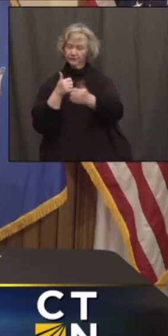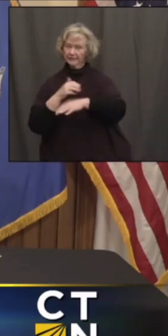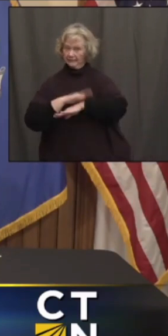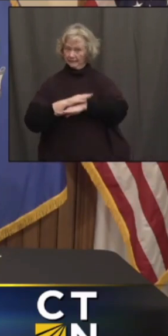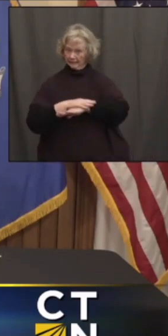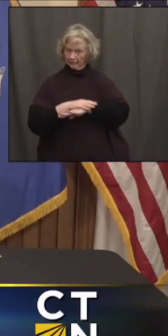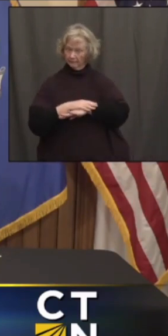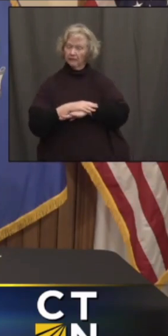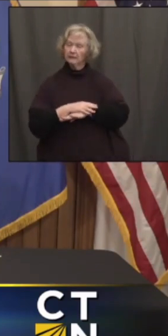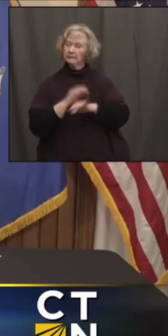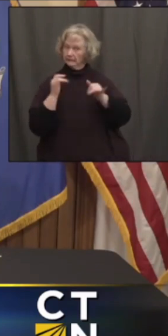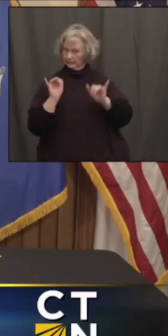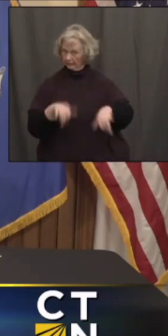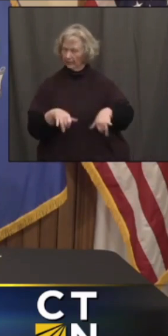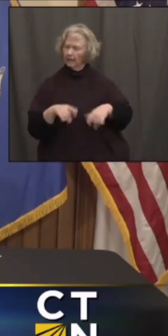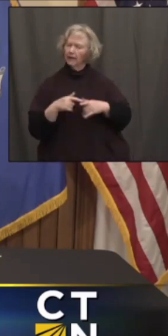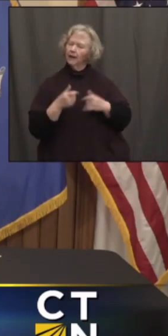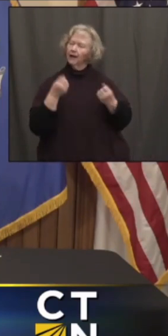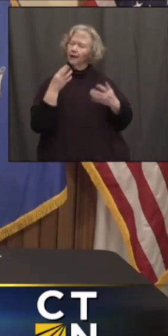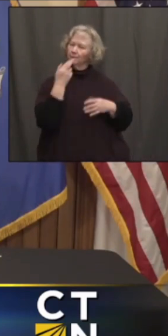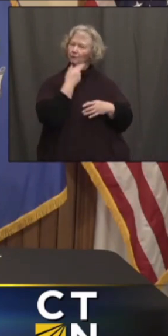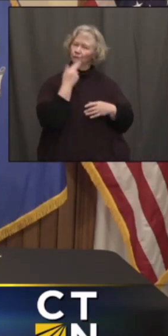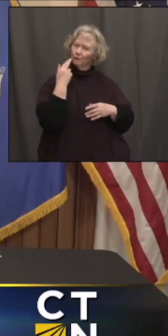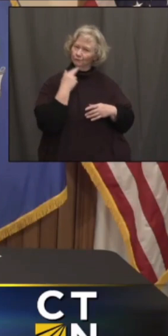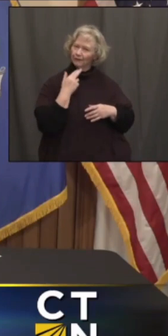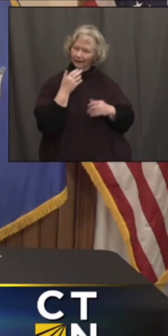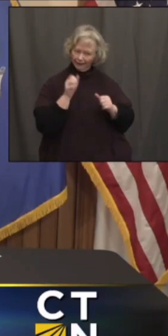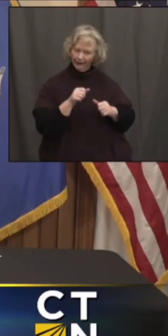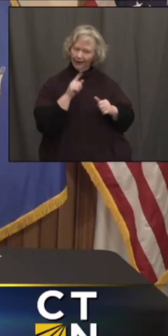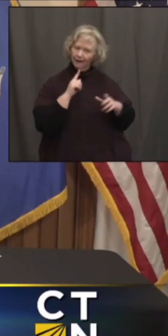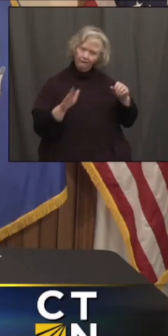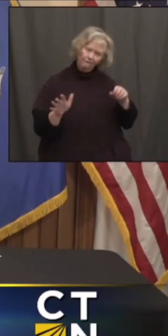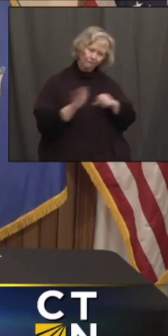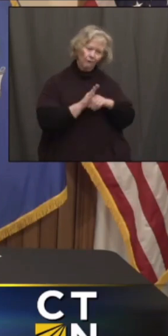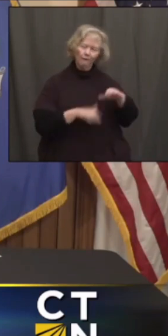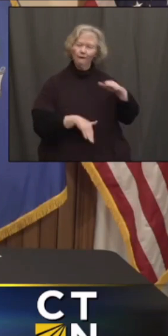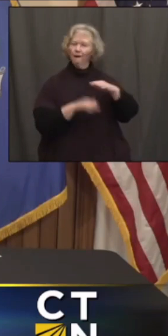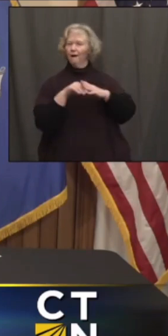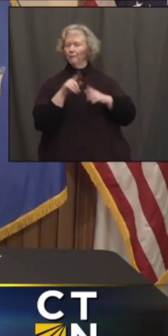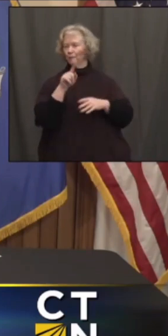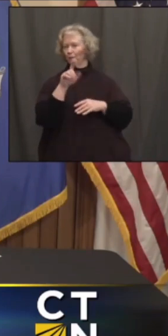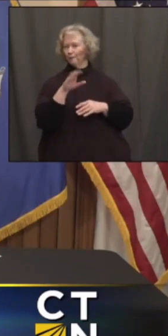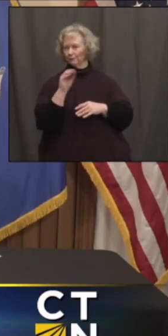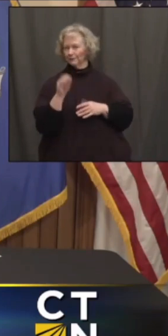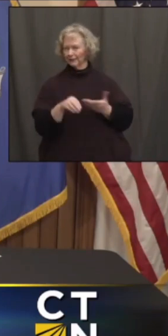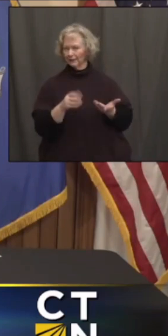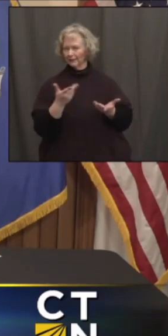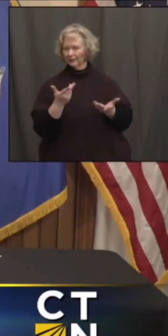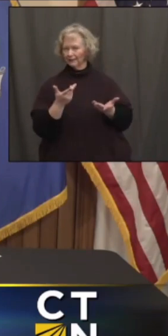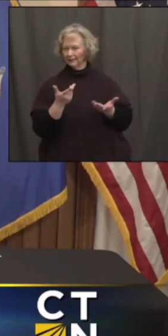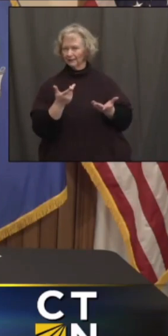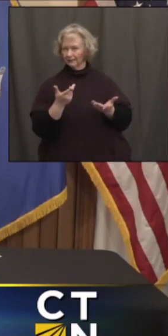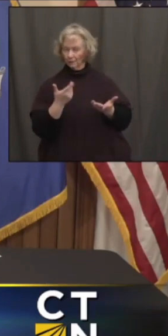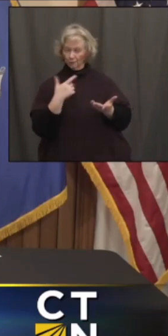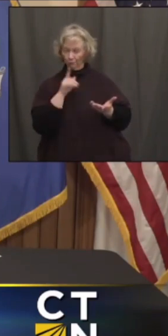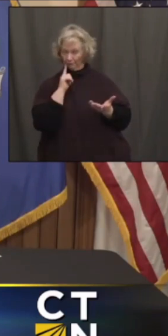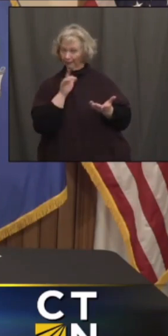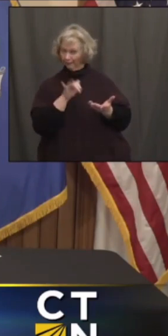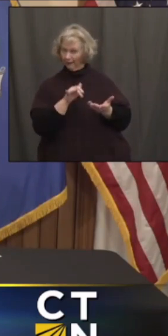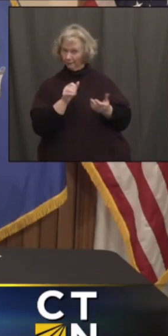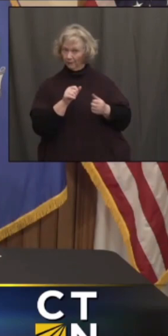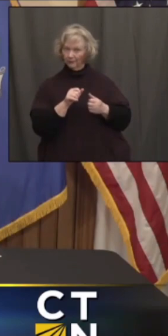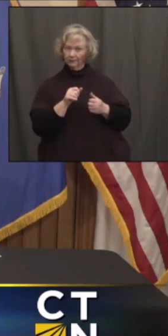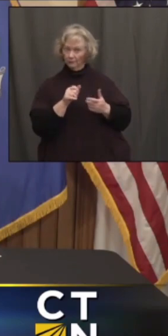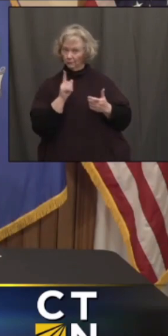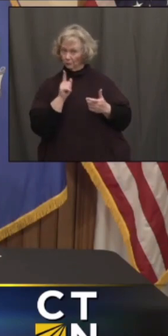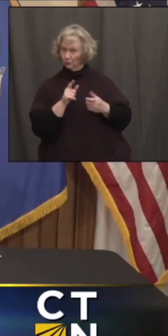restaurants will actually be able to use 100% of their capacity or even really meaningfully increase it beyond what they can currently use? I'm